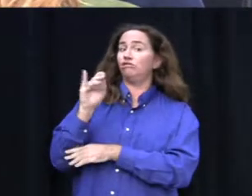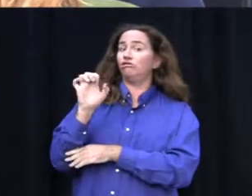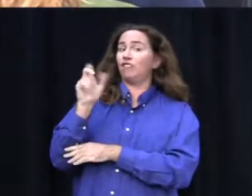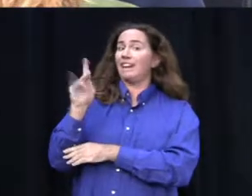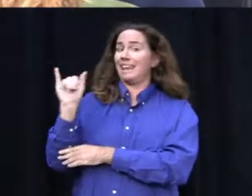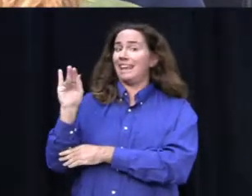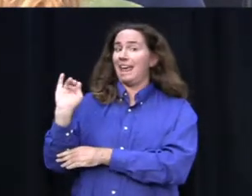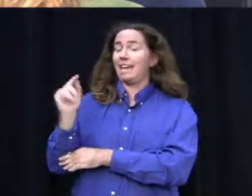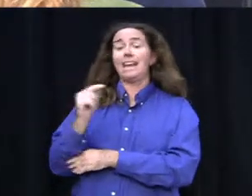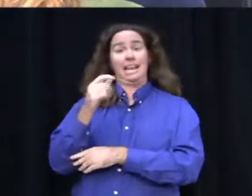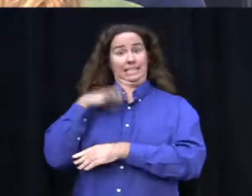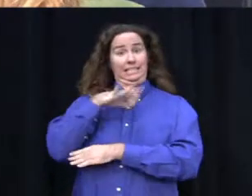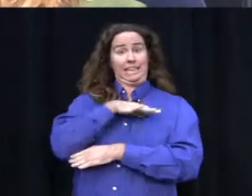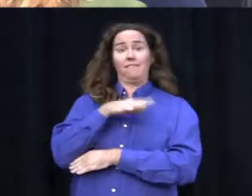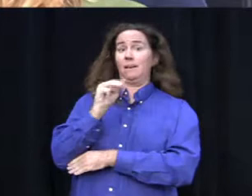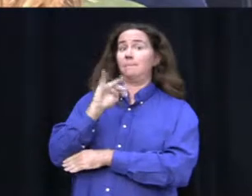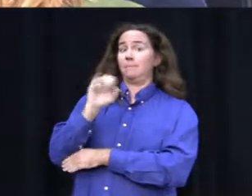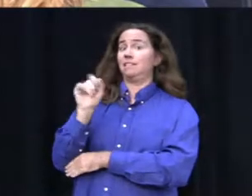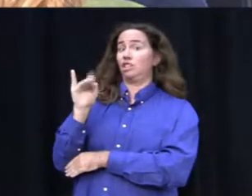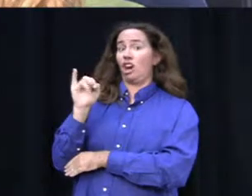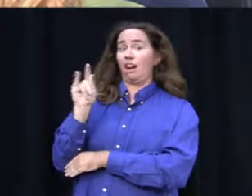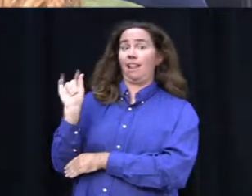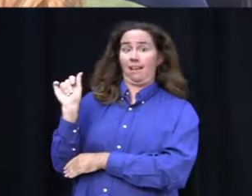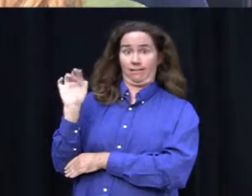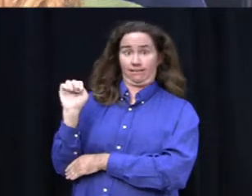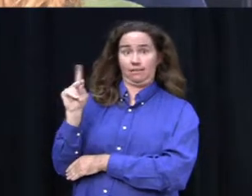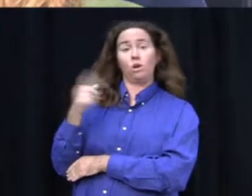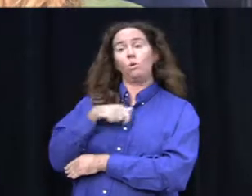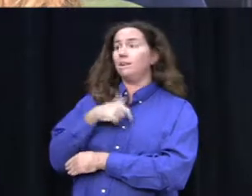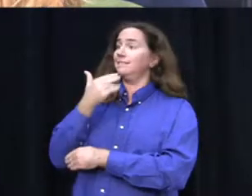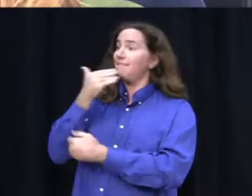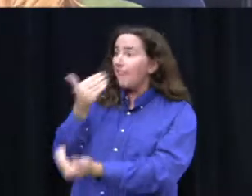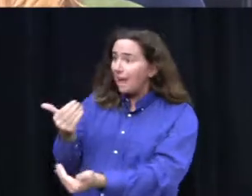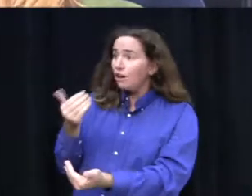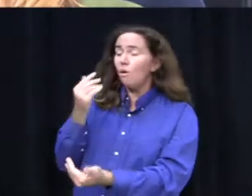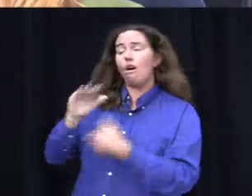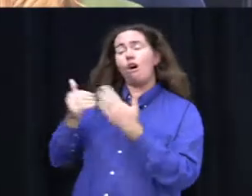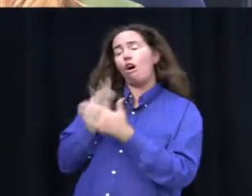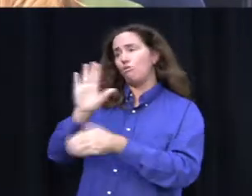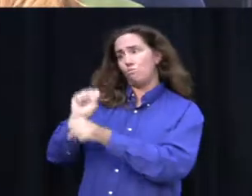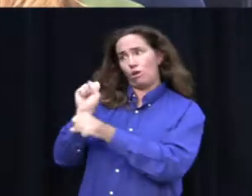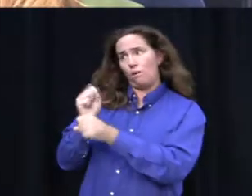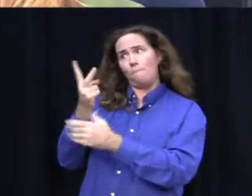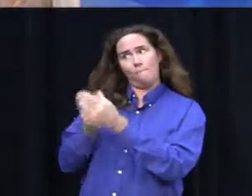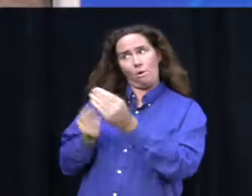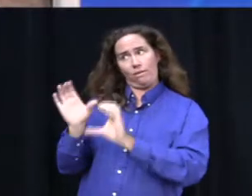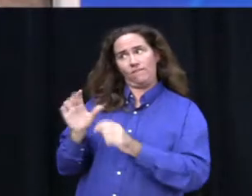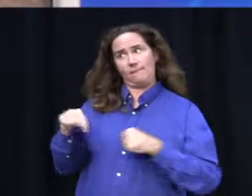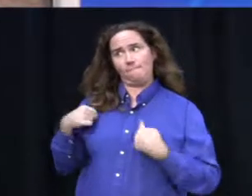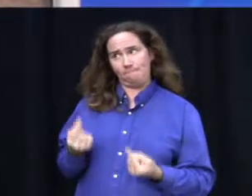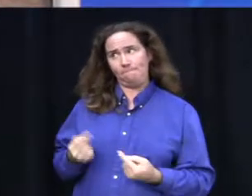and staff member of the month, Ms. Dartland. We at Hawkeye News would like to say thank you for all the hard work both of you have done.